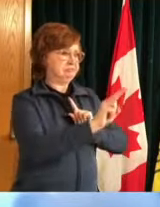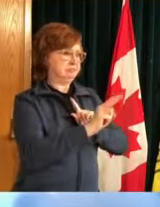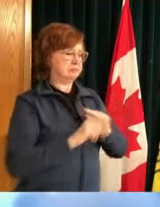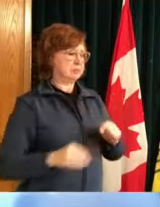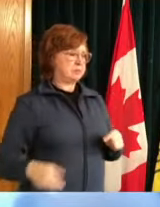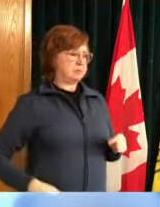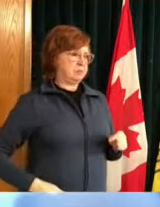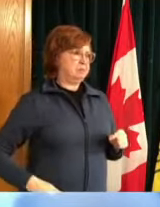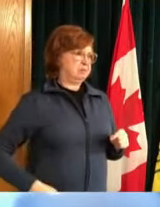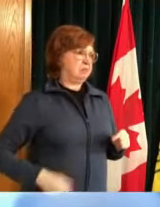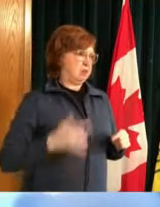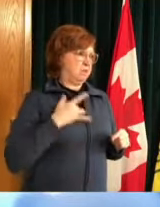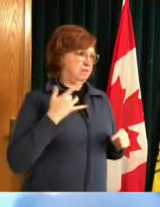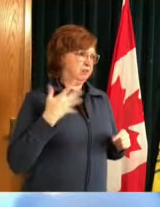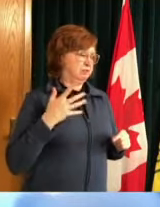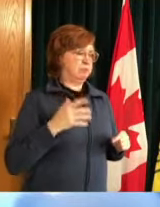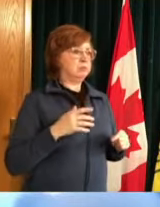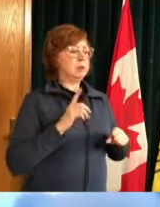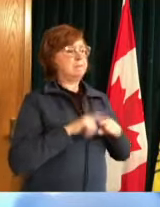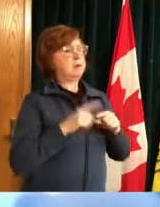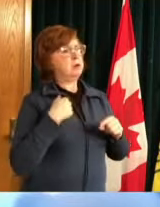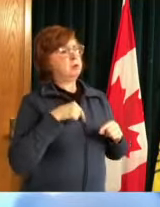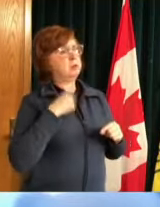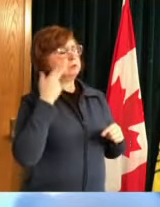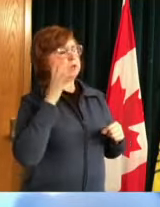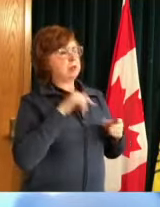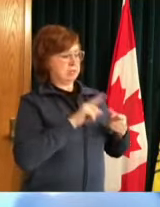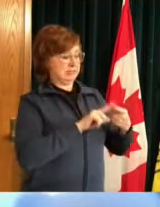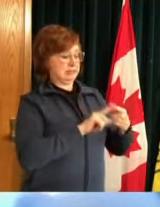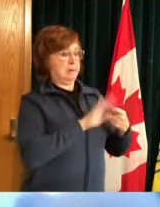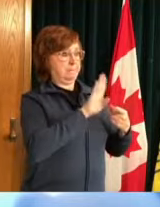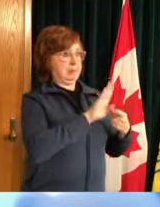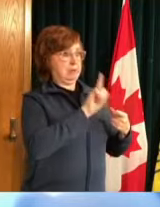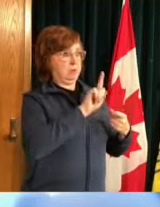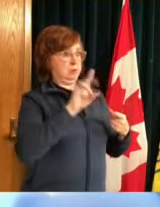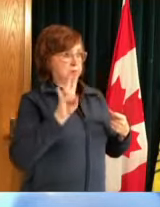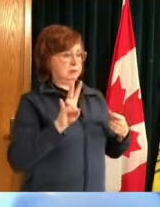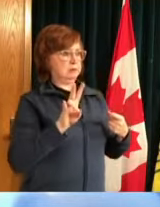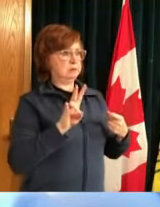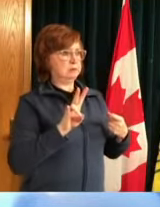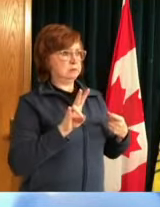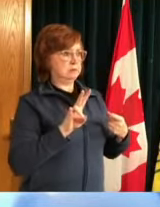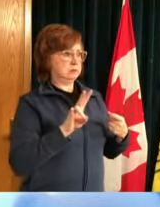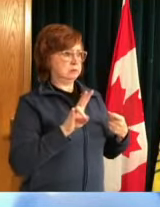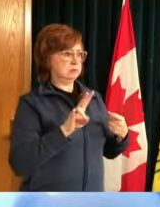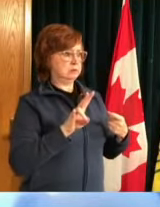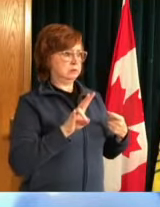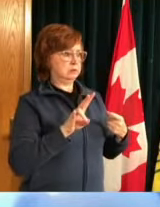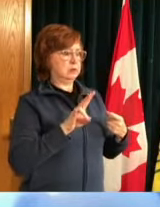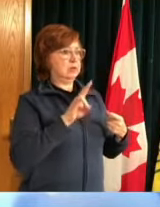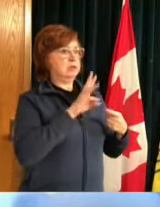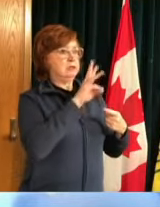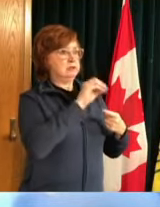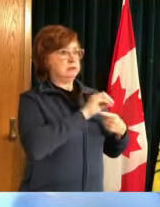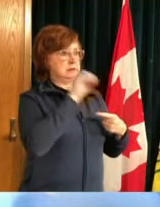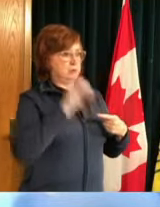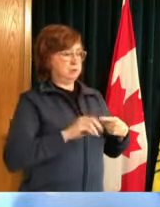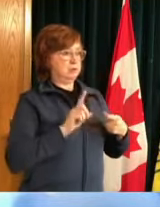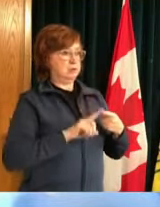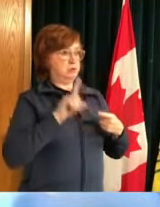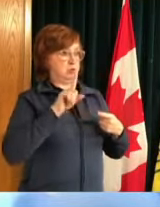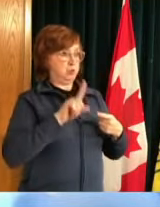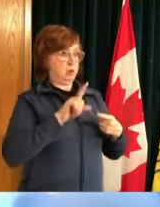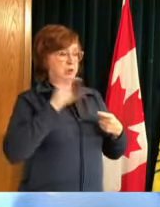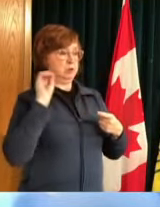b117 is more possible you know anywhere from 60 to 100 percent more possible so we have to work twice as hard thankfully